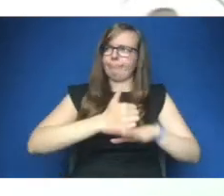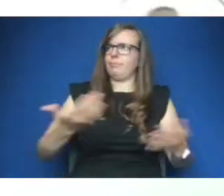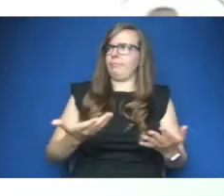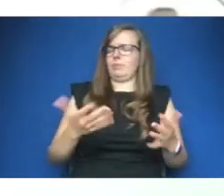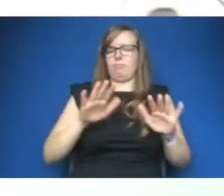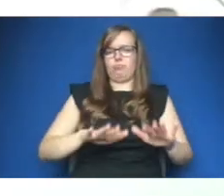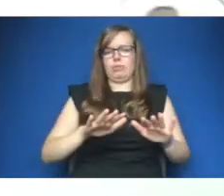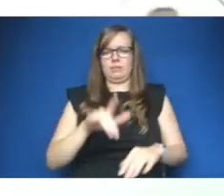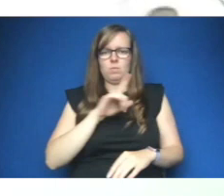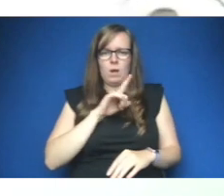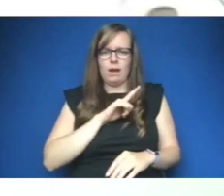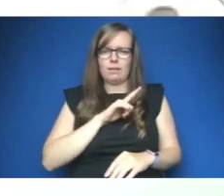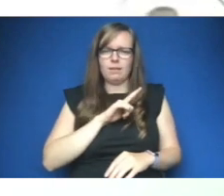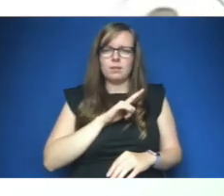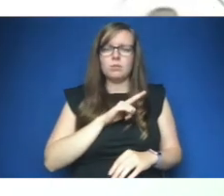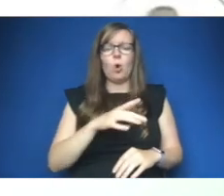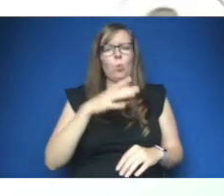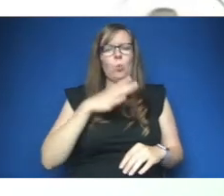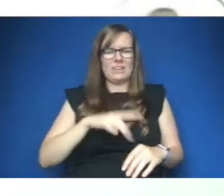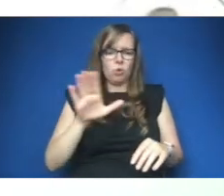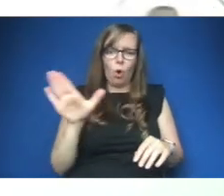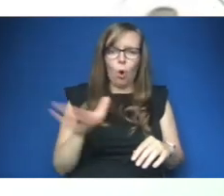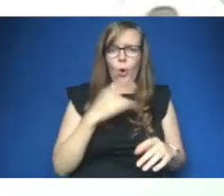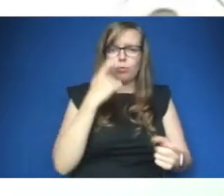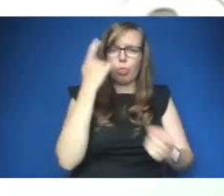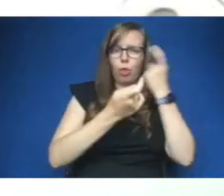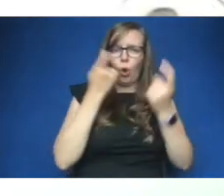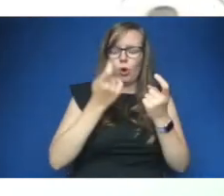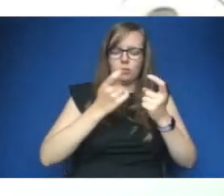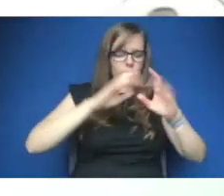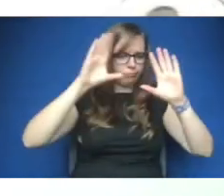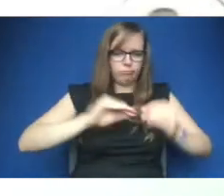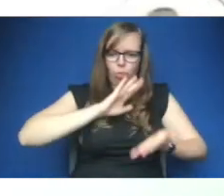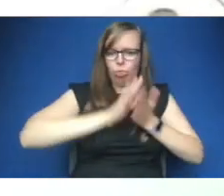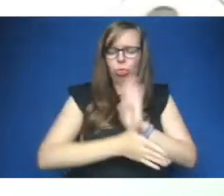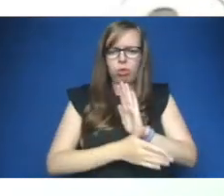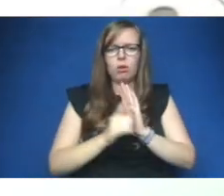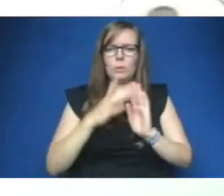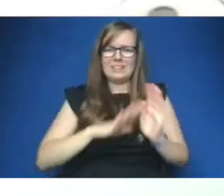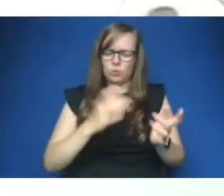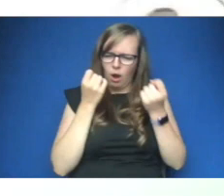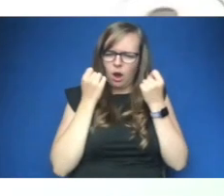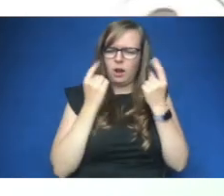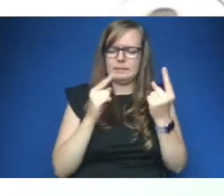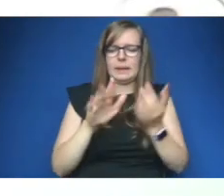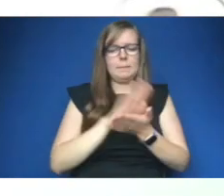so we need to dismantle all of that and understand that before we can actually start to tackle inequalities